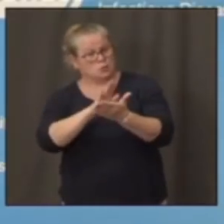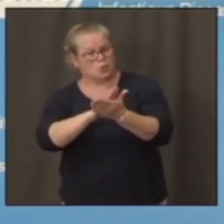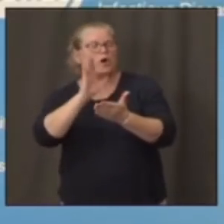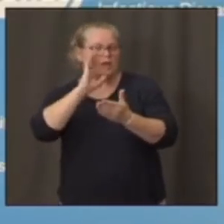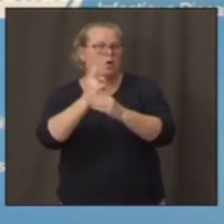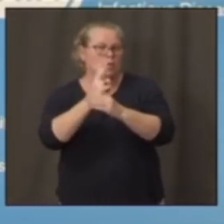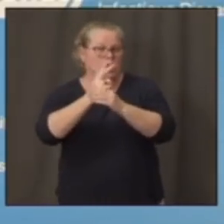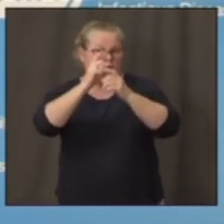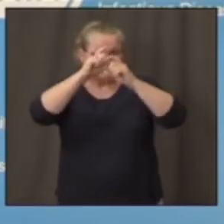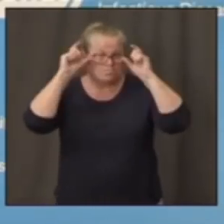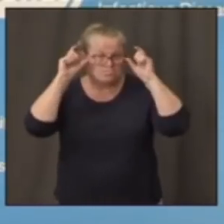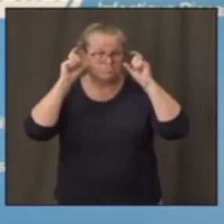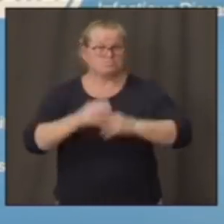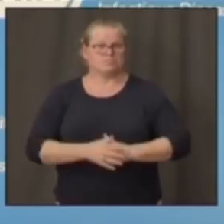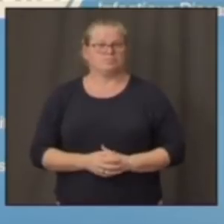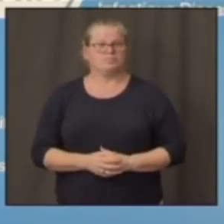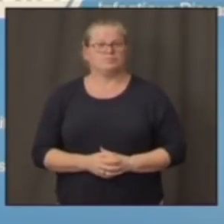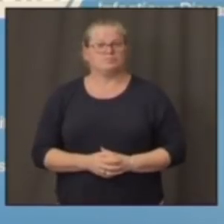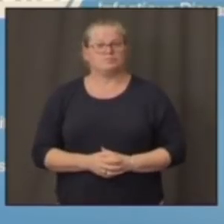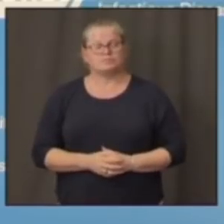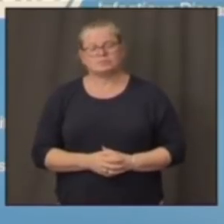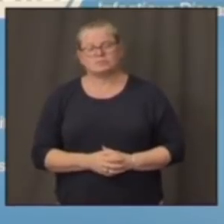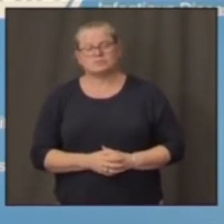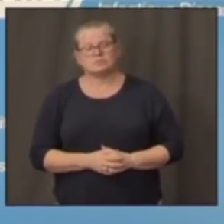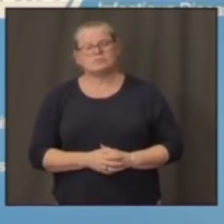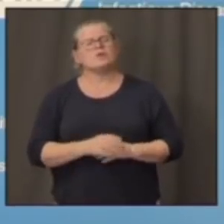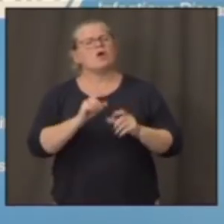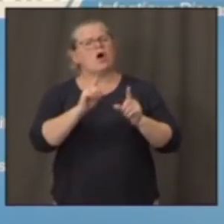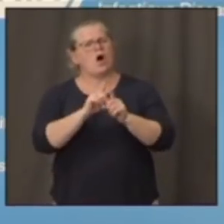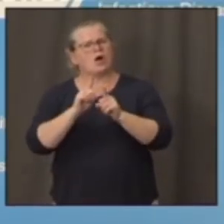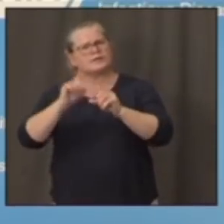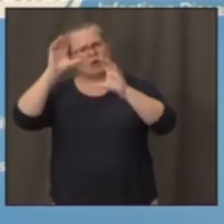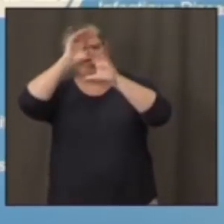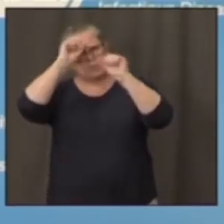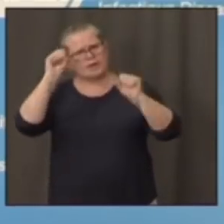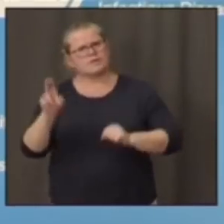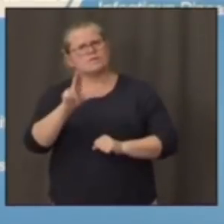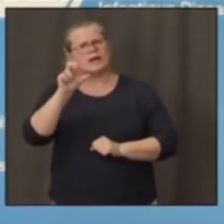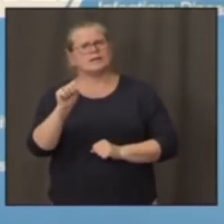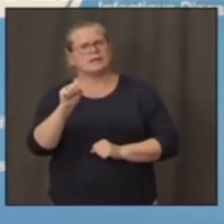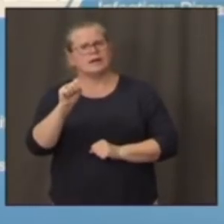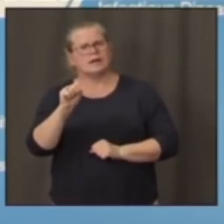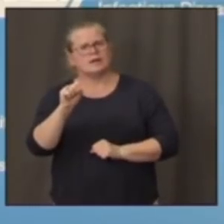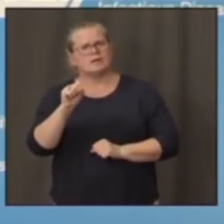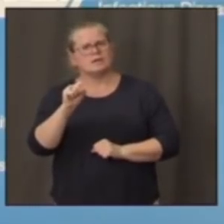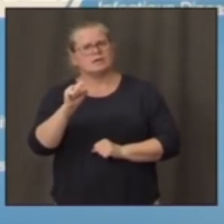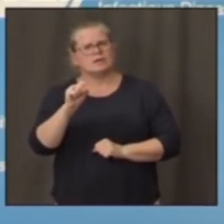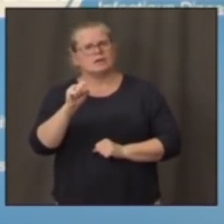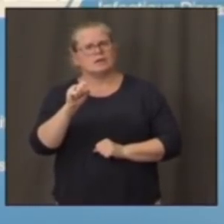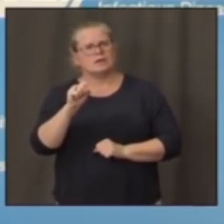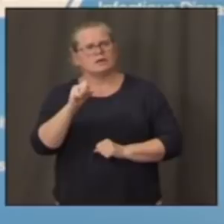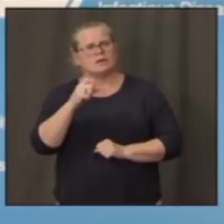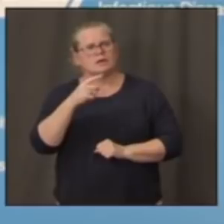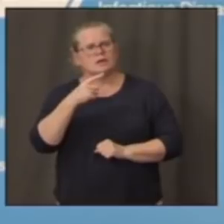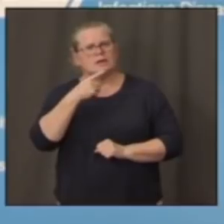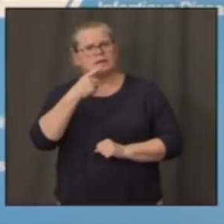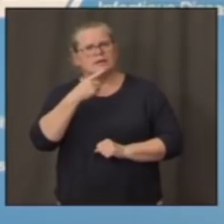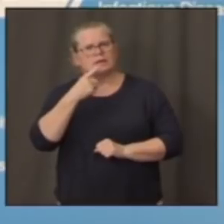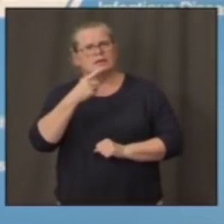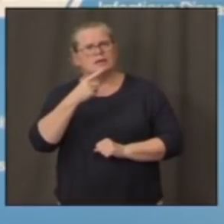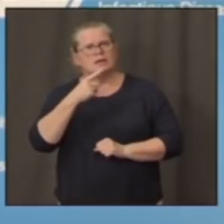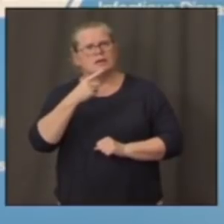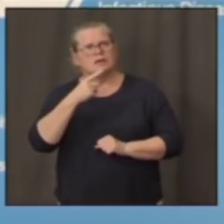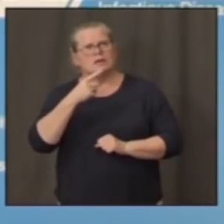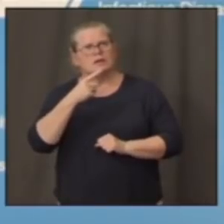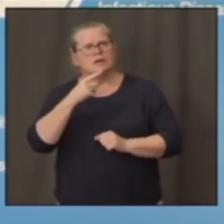Also, when you tell the President of the United States that disinfectants are poison to people, and chloroquine is a toxic drug